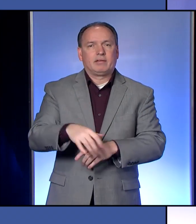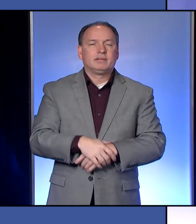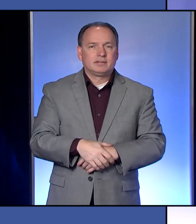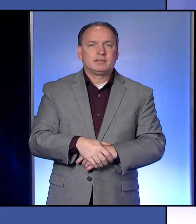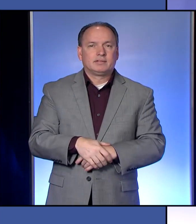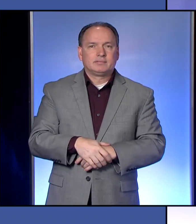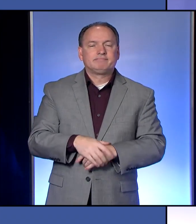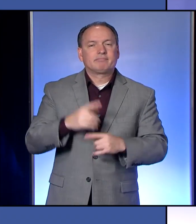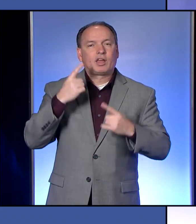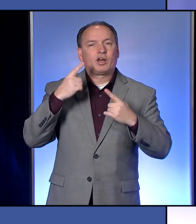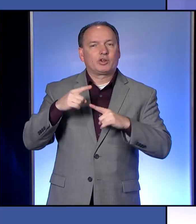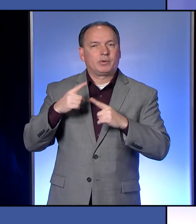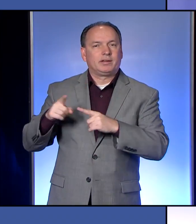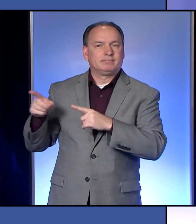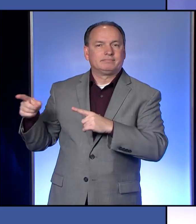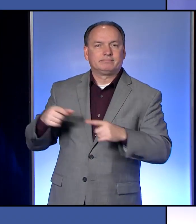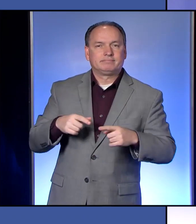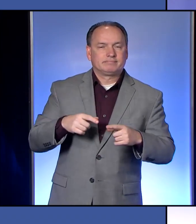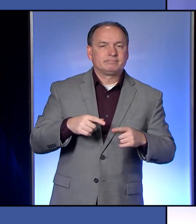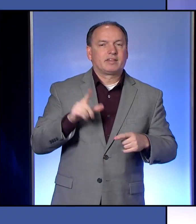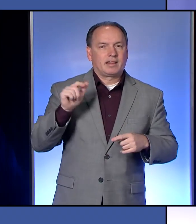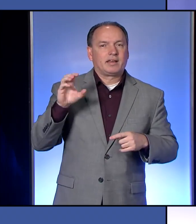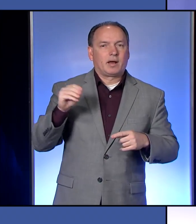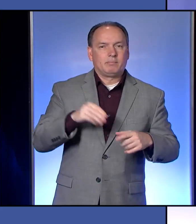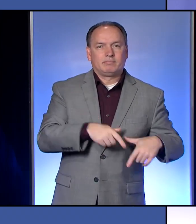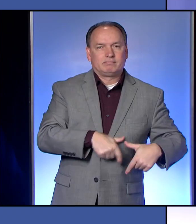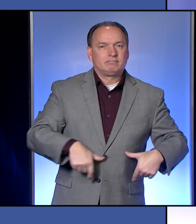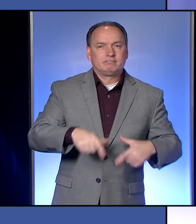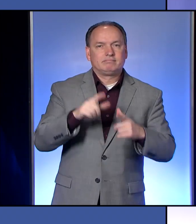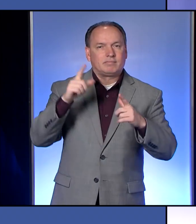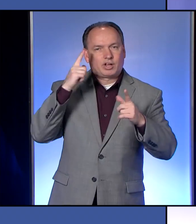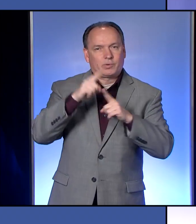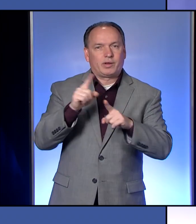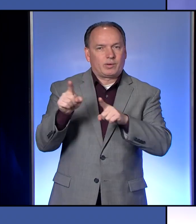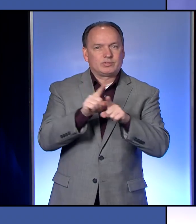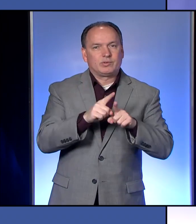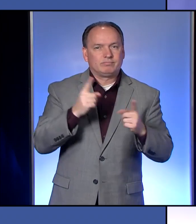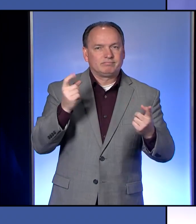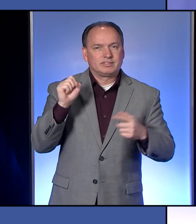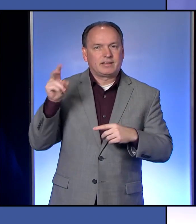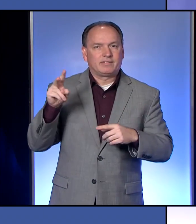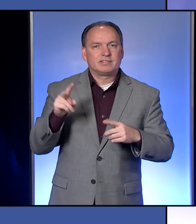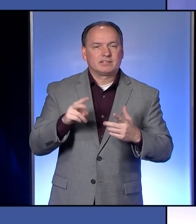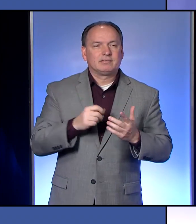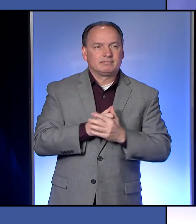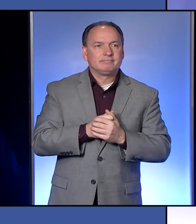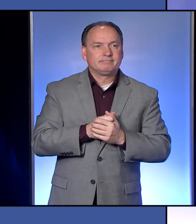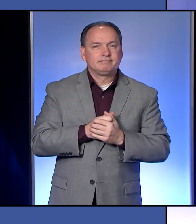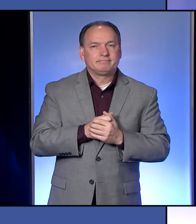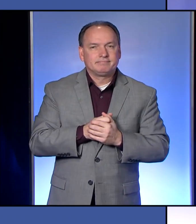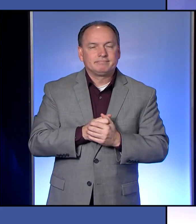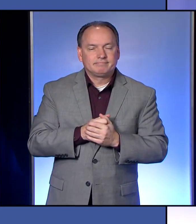I would agree with my colleagues from St. Vincent and from Allegheny Health.